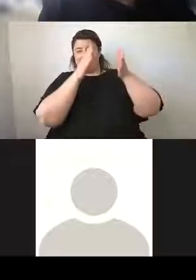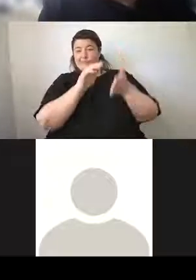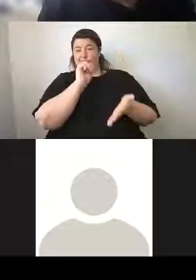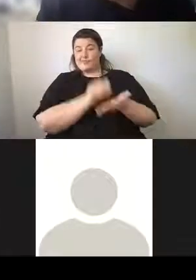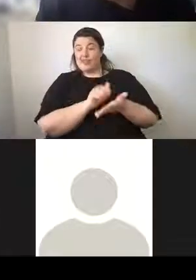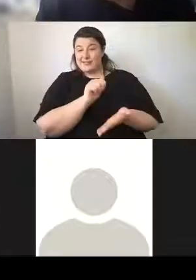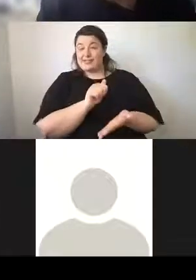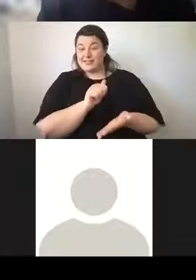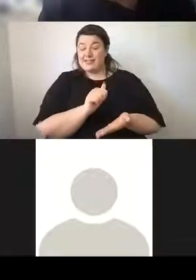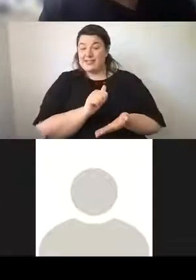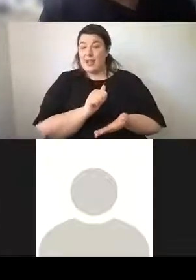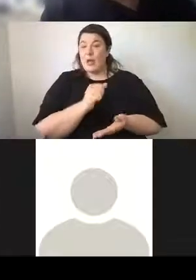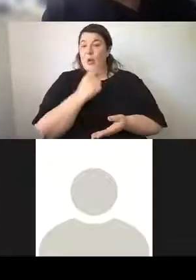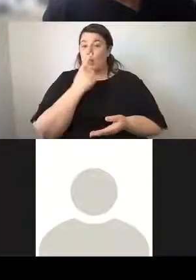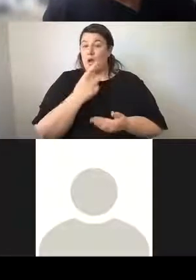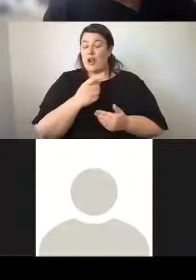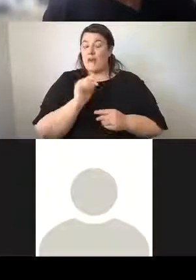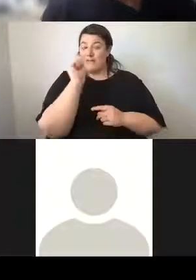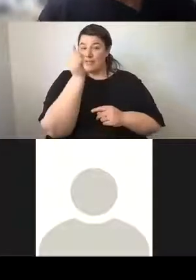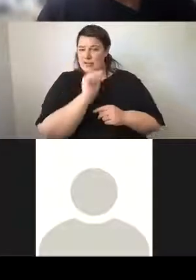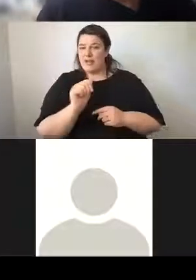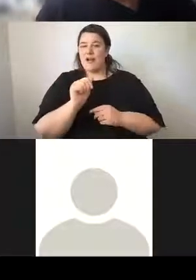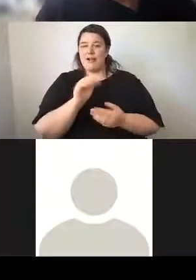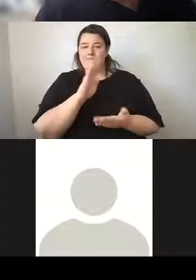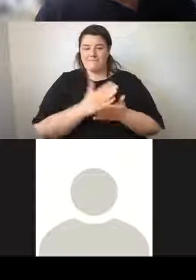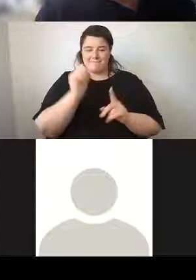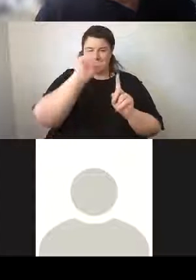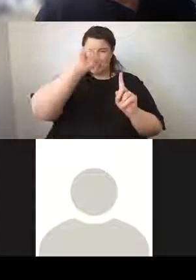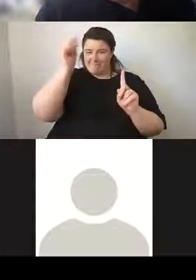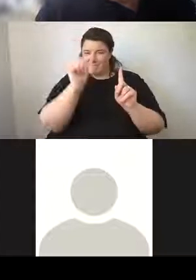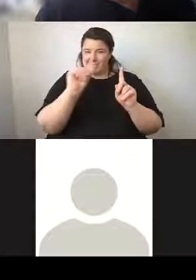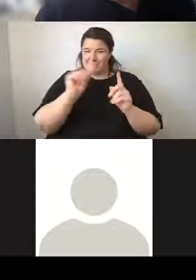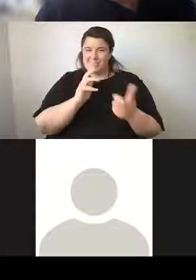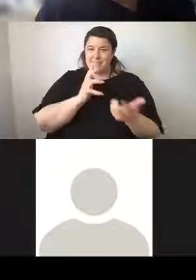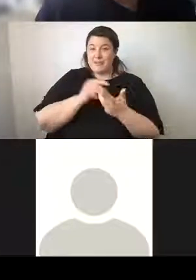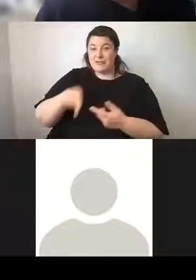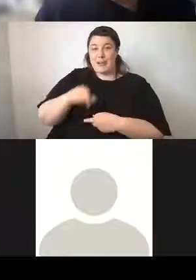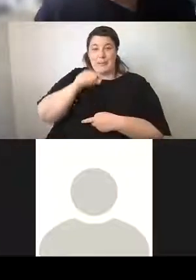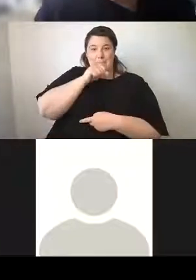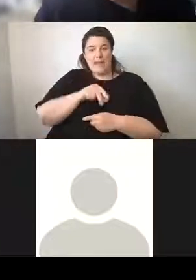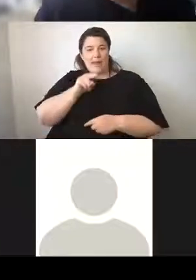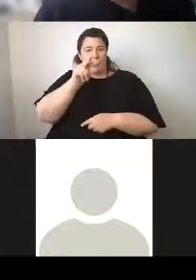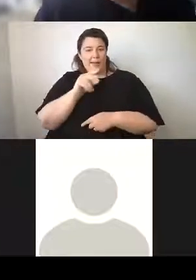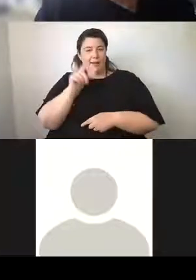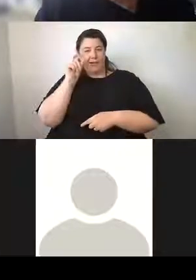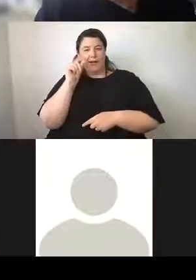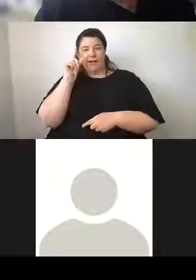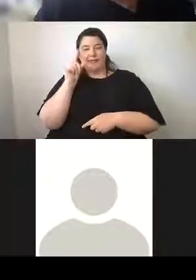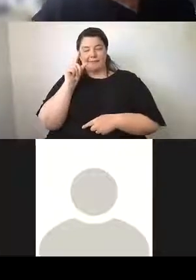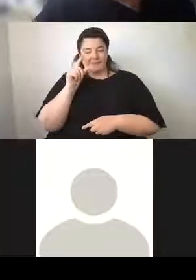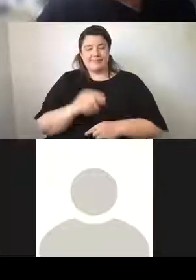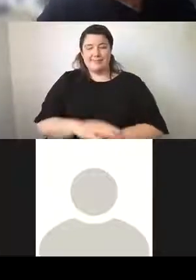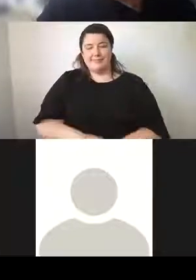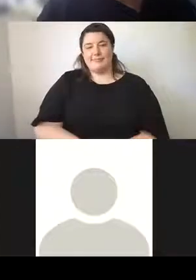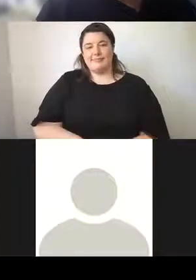that one of the stonemasons took that and made a little caricature of him in the line.